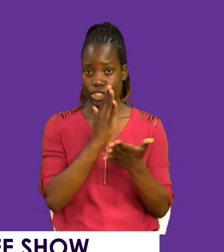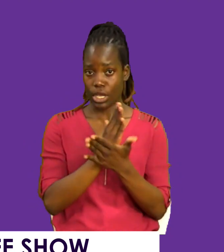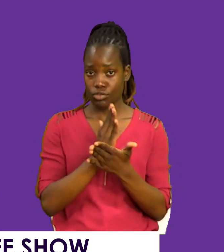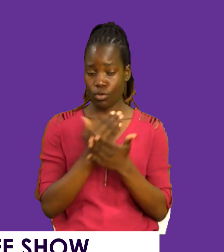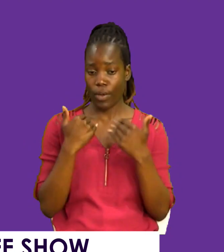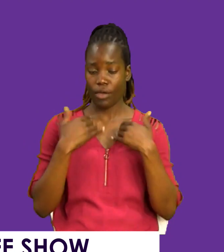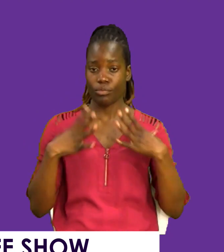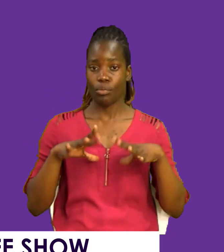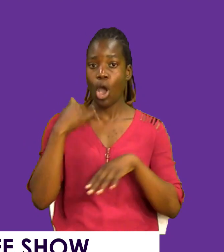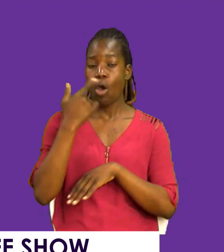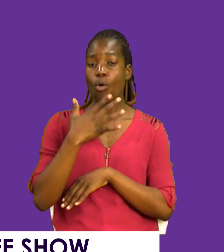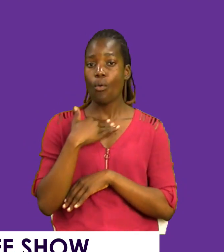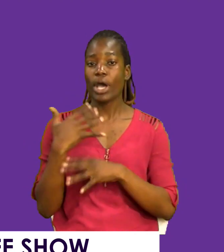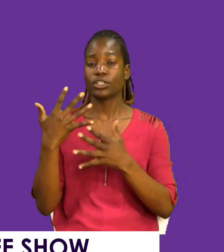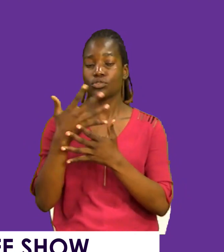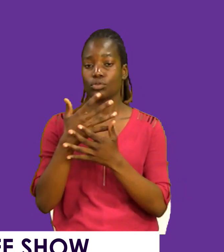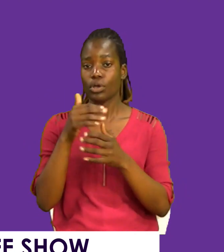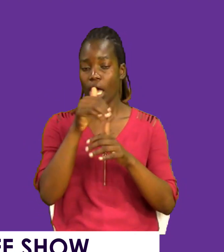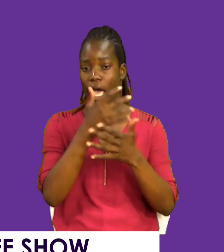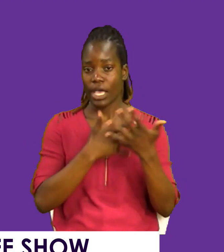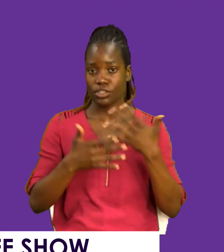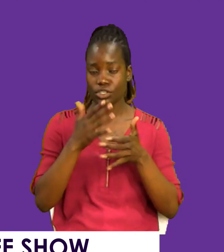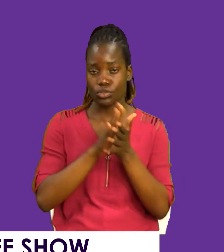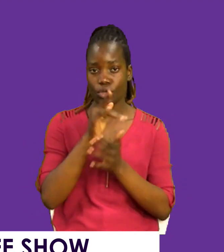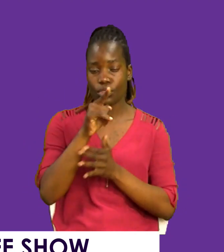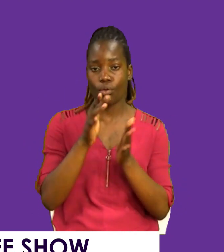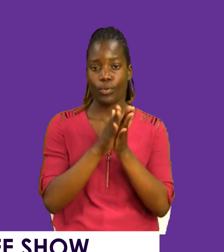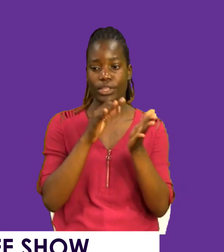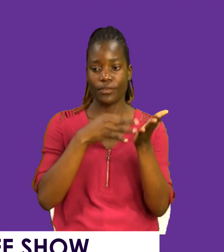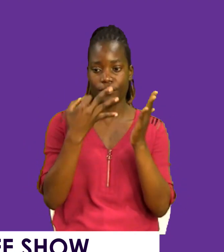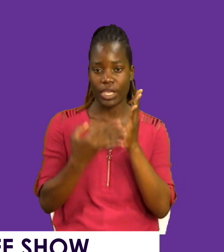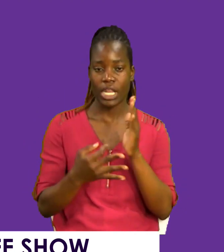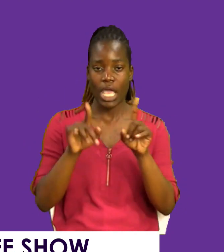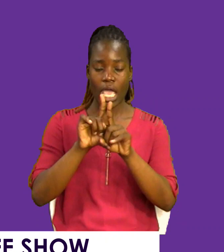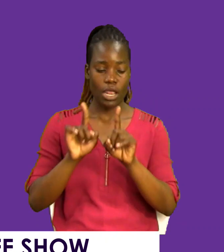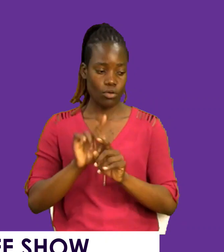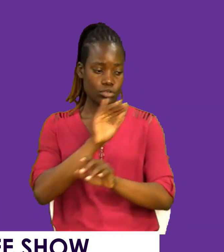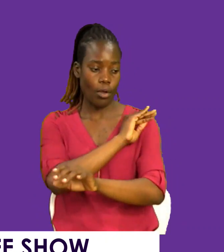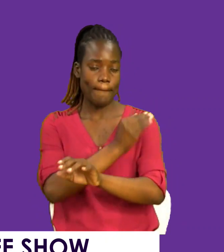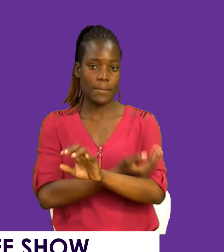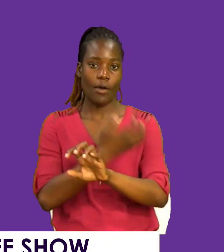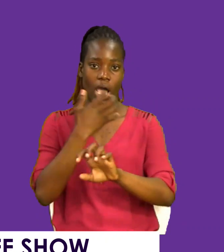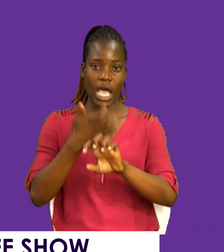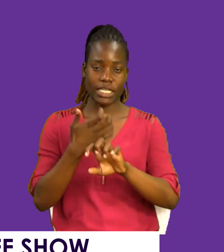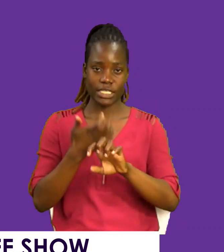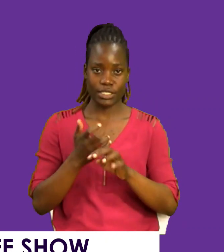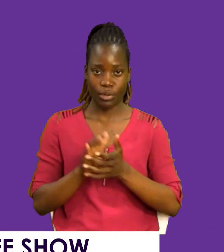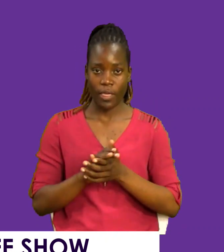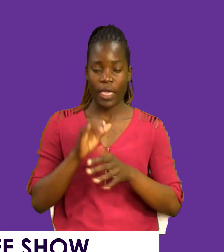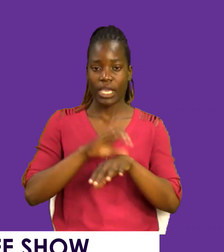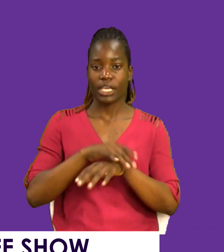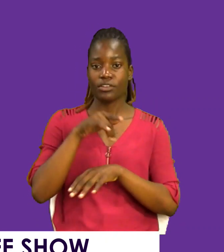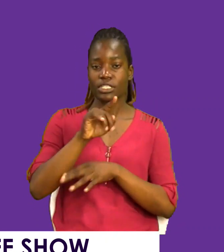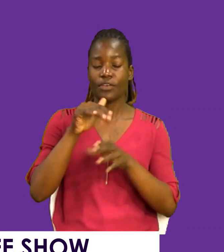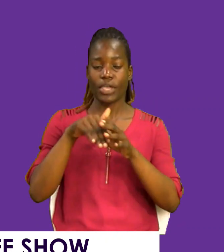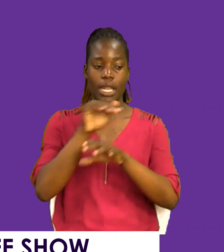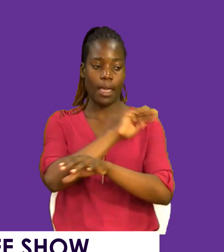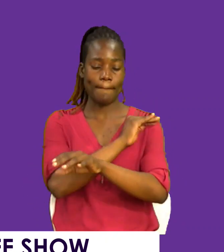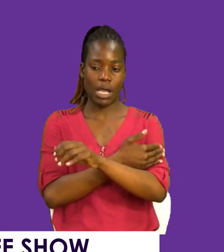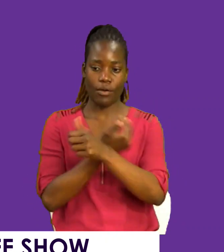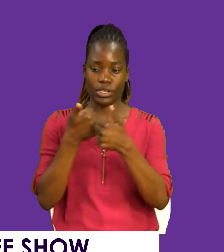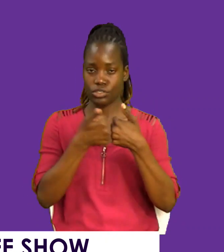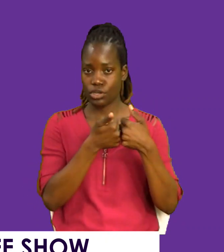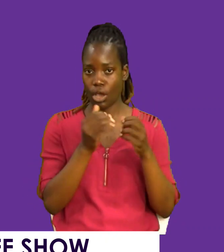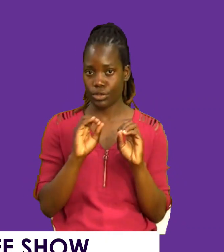There are people that may want to associate you with failure and power difficulties. Don't find yourself in power struggles.